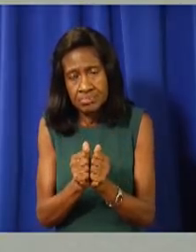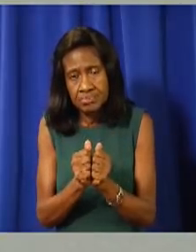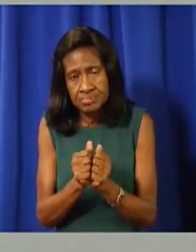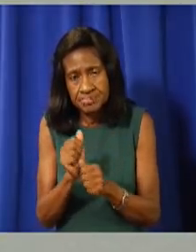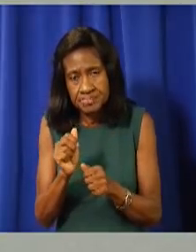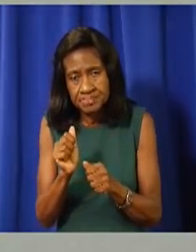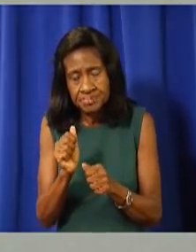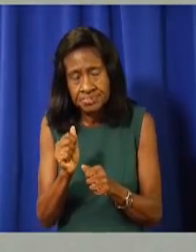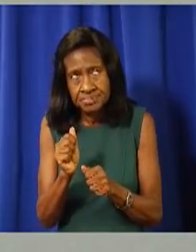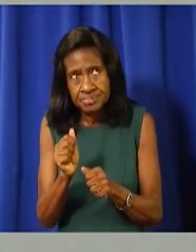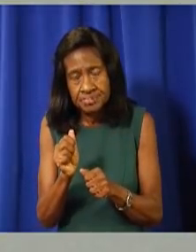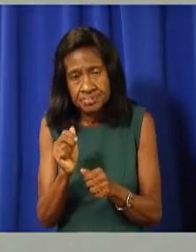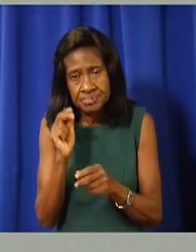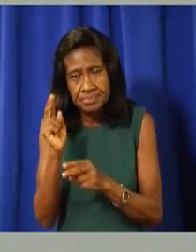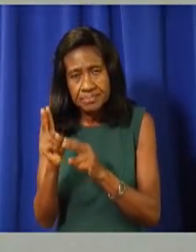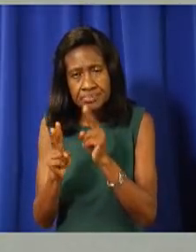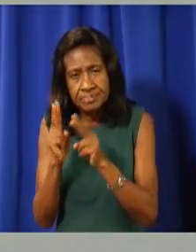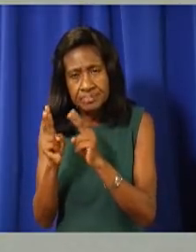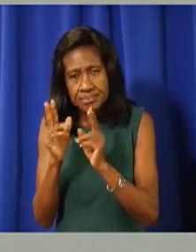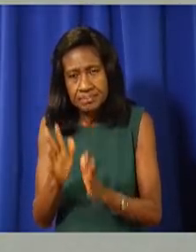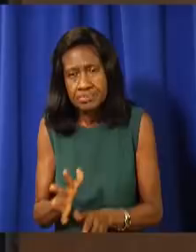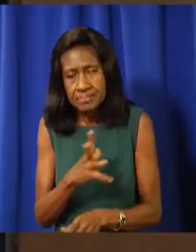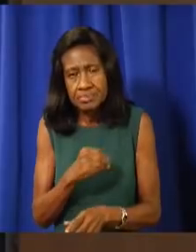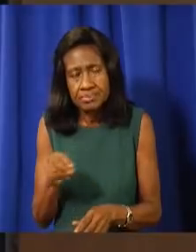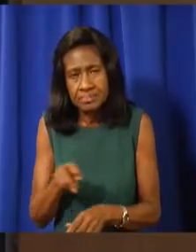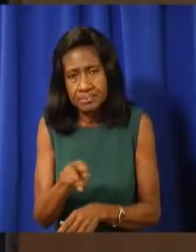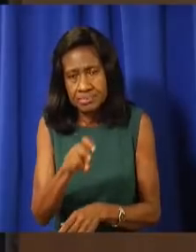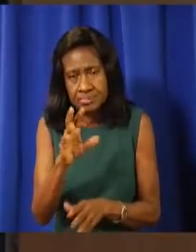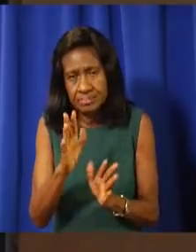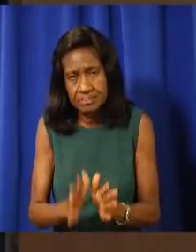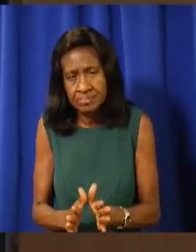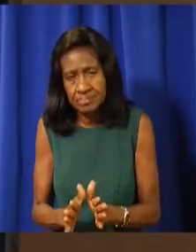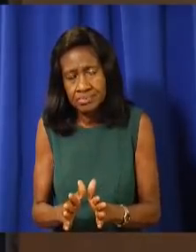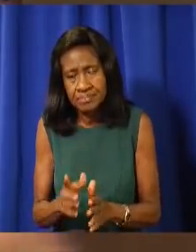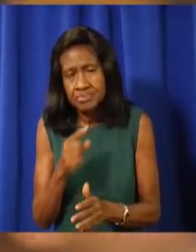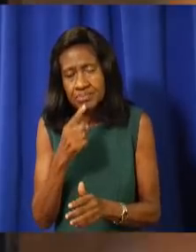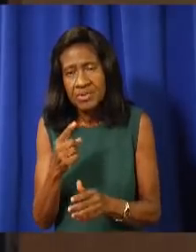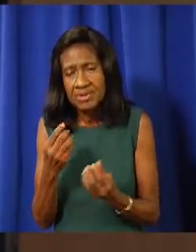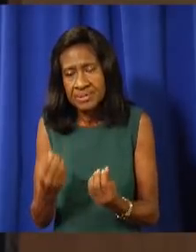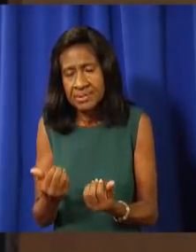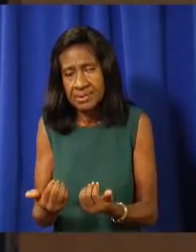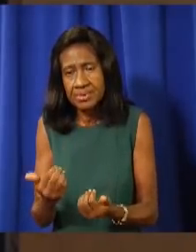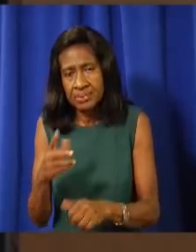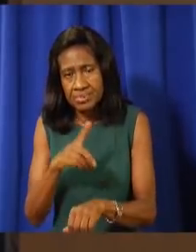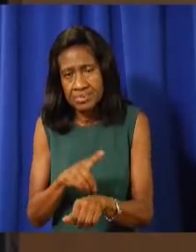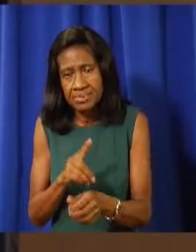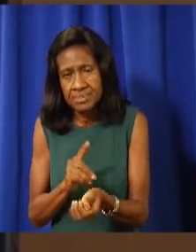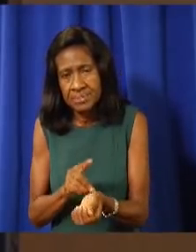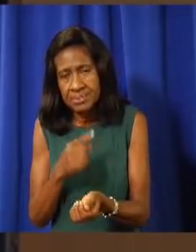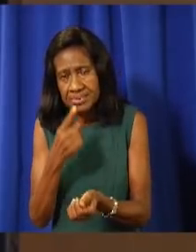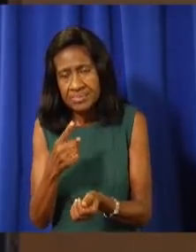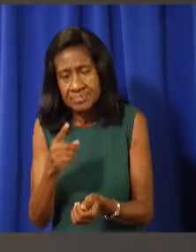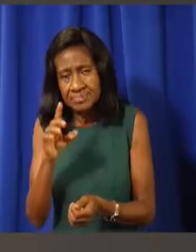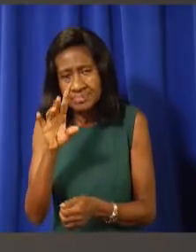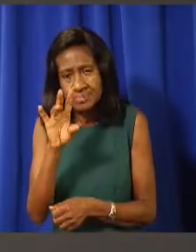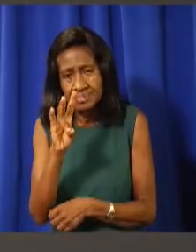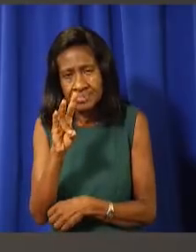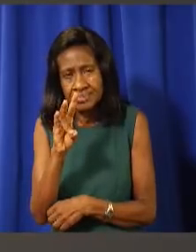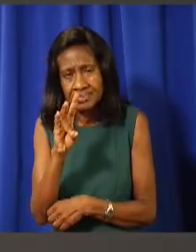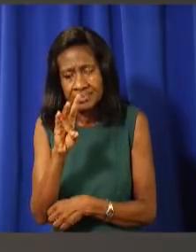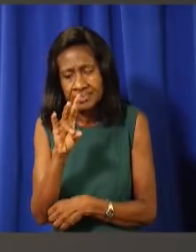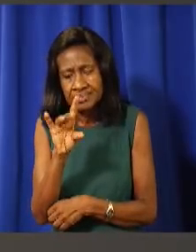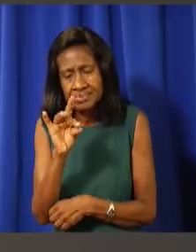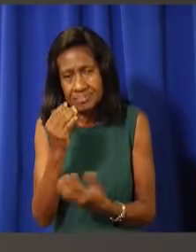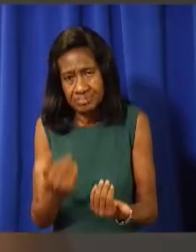HSA is at 84% right now. I'm going. Thank you. right, thanks. I'm definitely not one in four. Um, that's all.